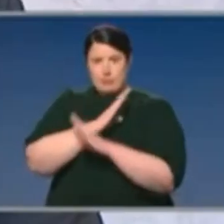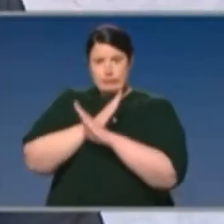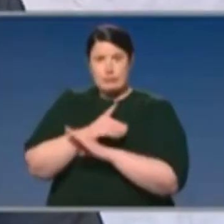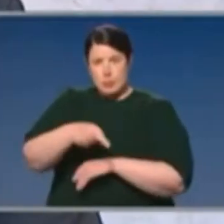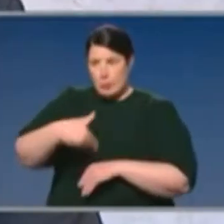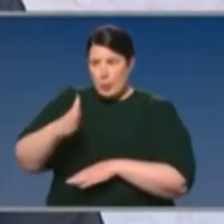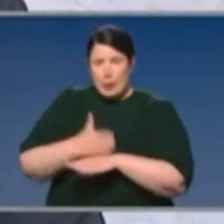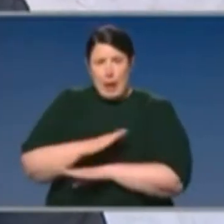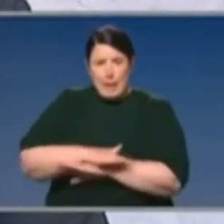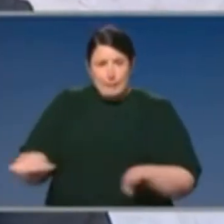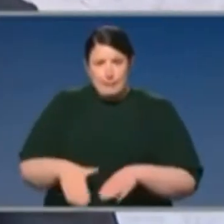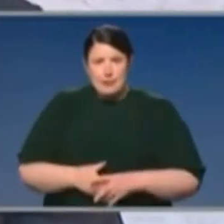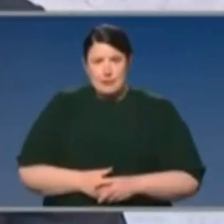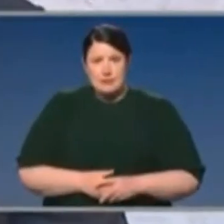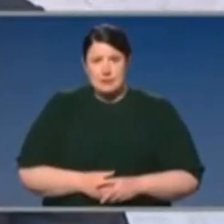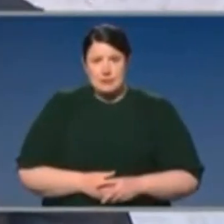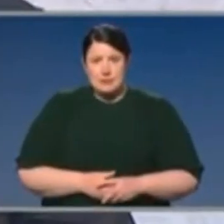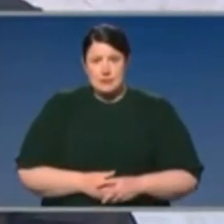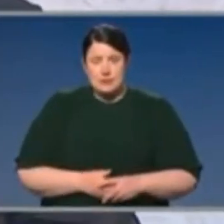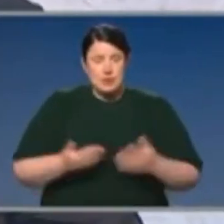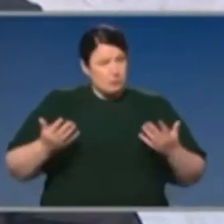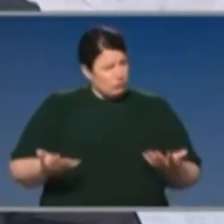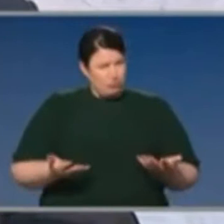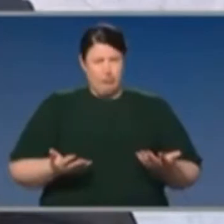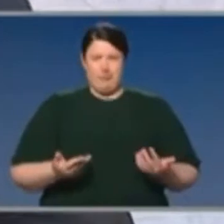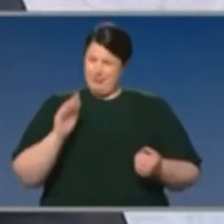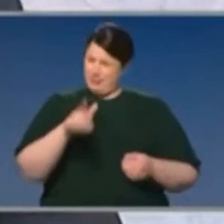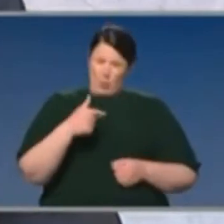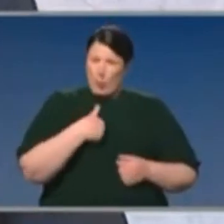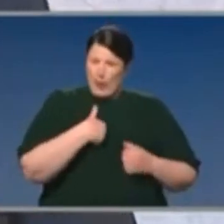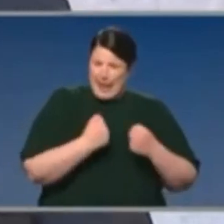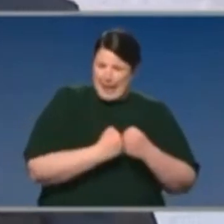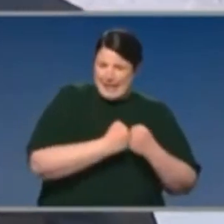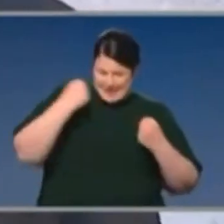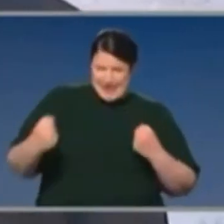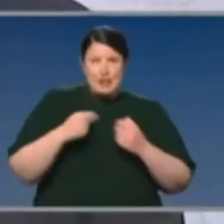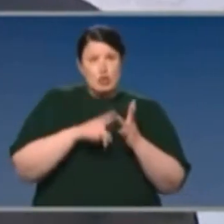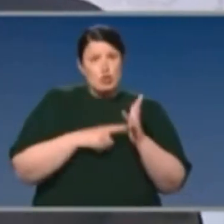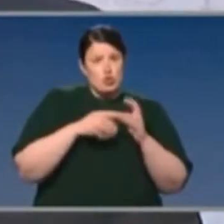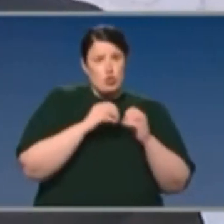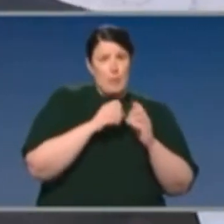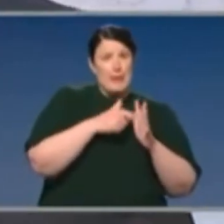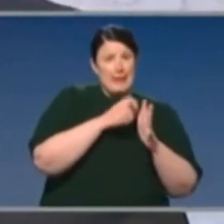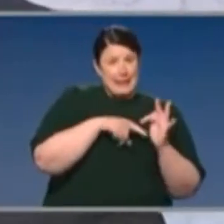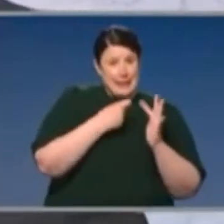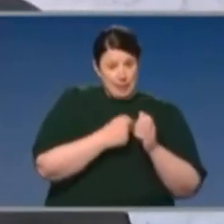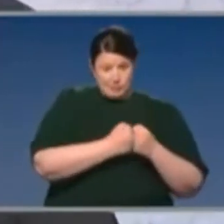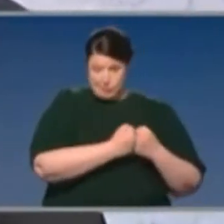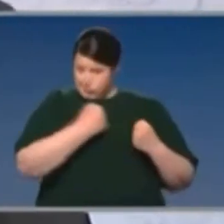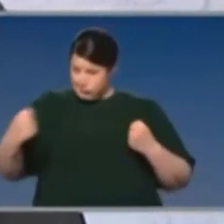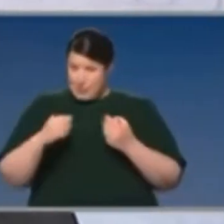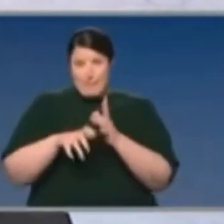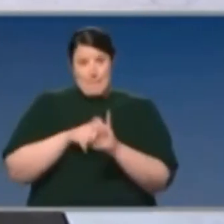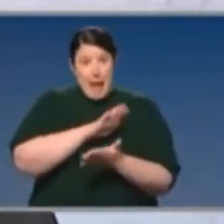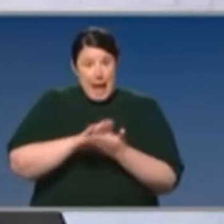going to work? Well, Sam, it's not my perception, it's a fact. We are extending the JobKeeper payment. We are extending that out until the end of March.